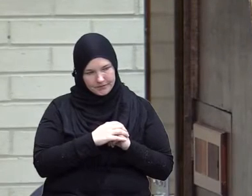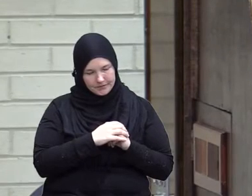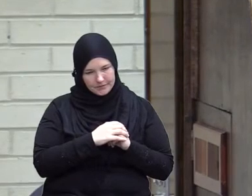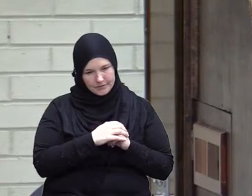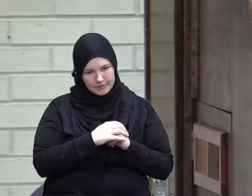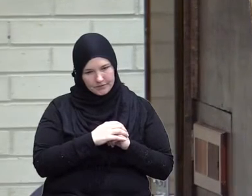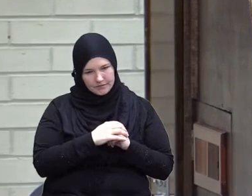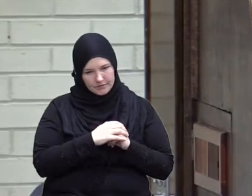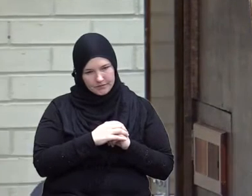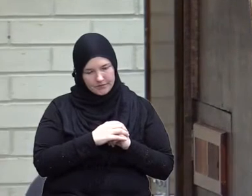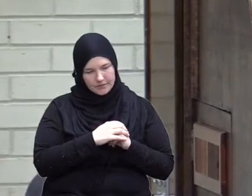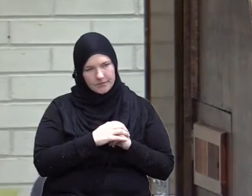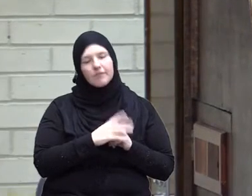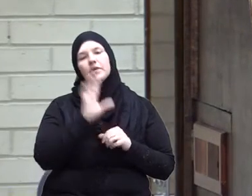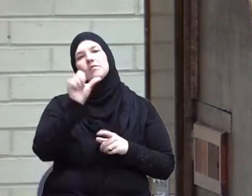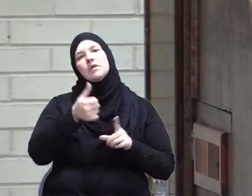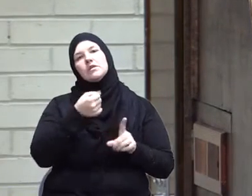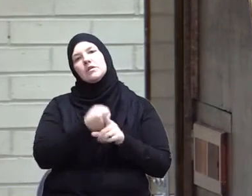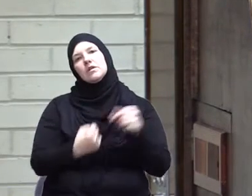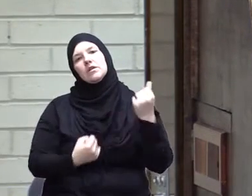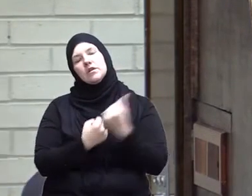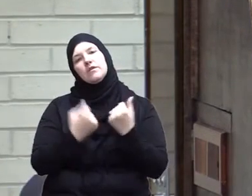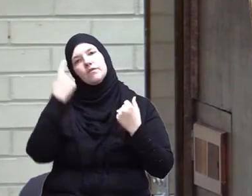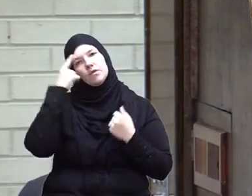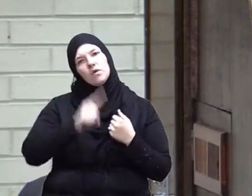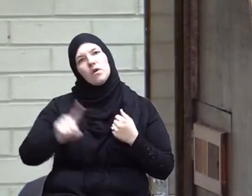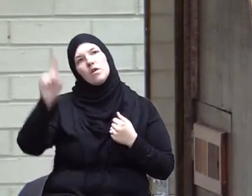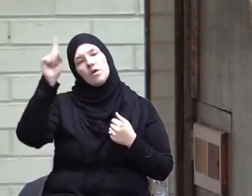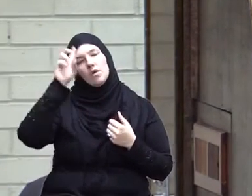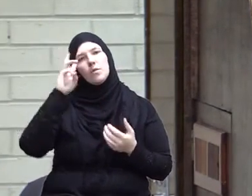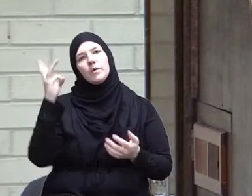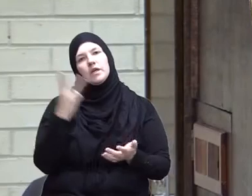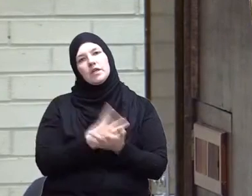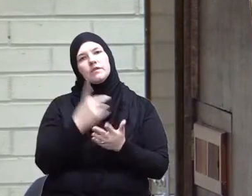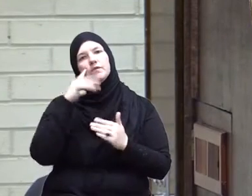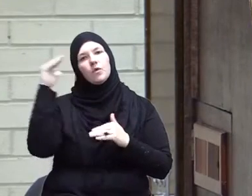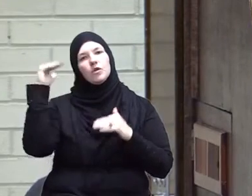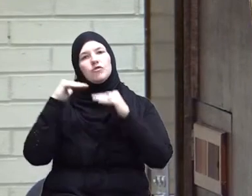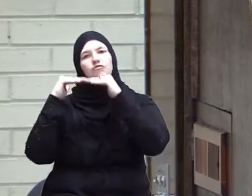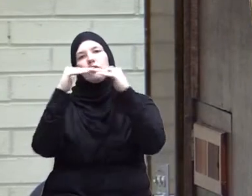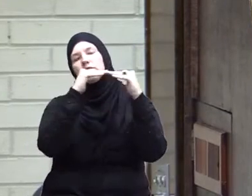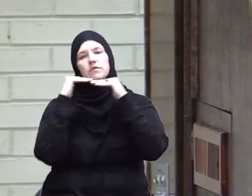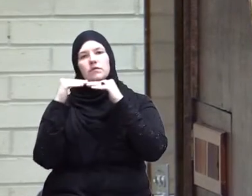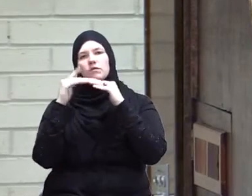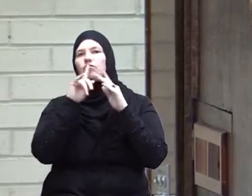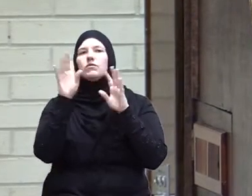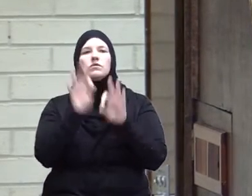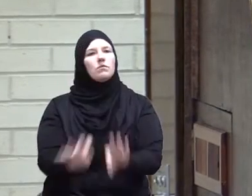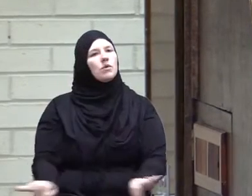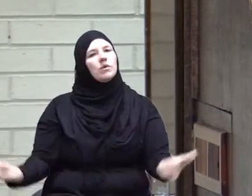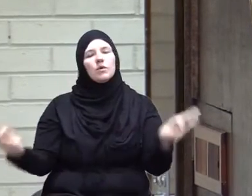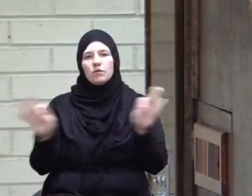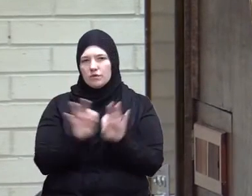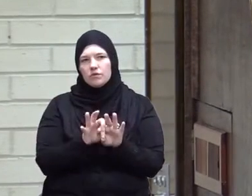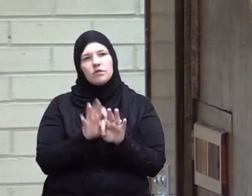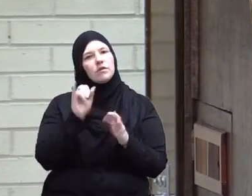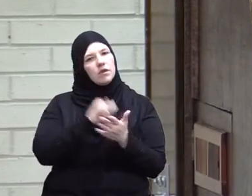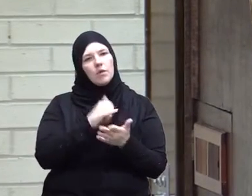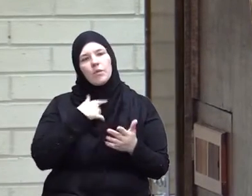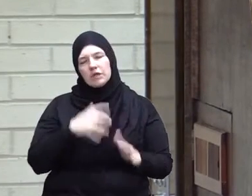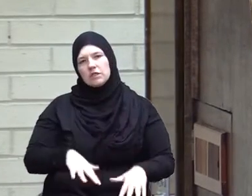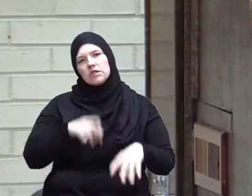be you standing for Allah witnesses for justice very important